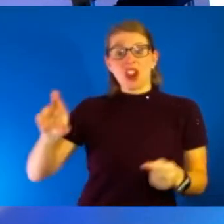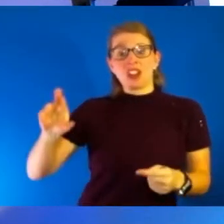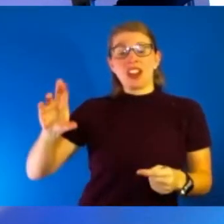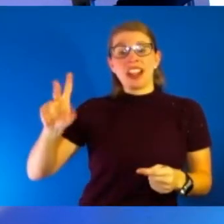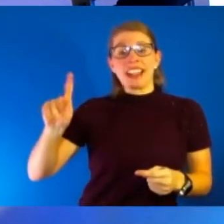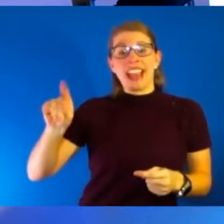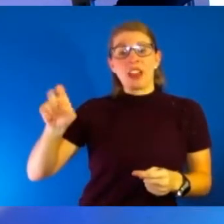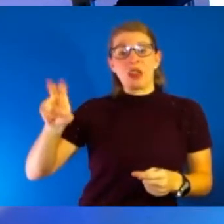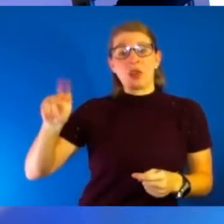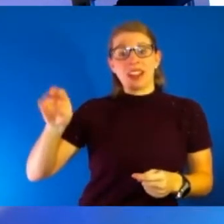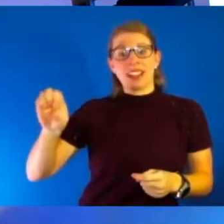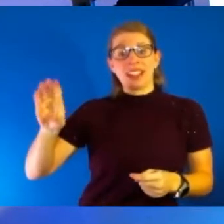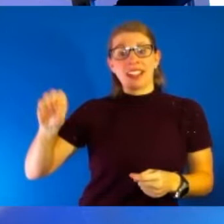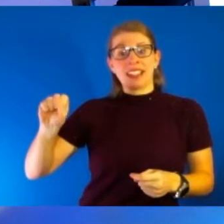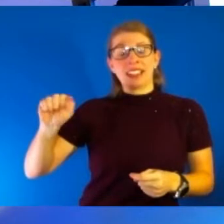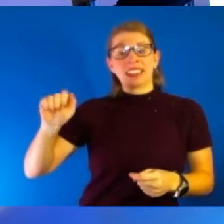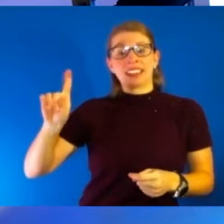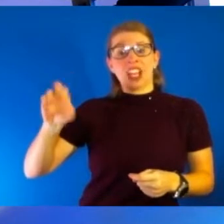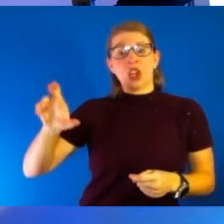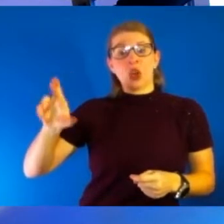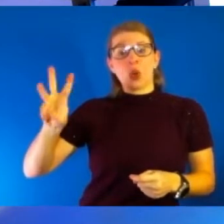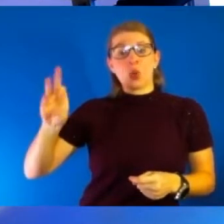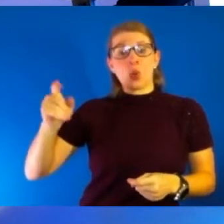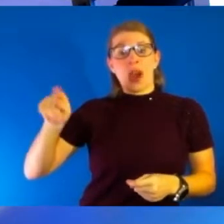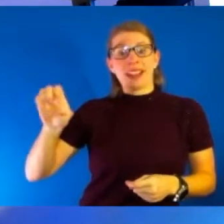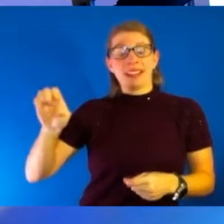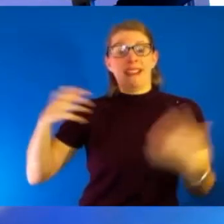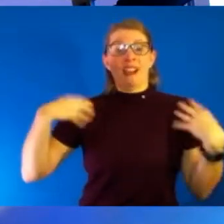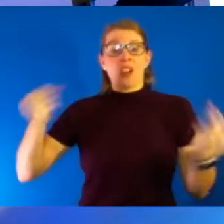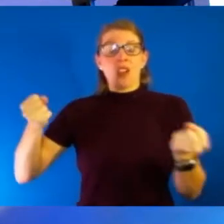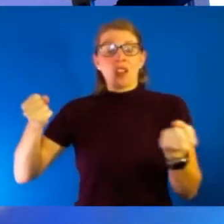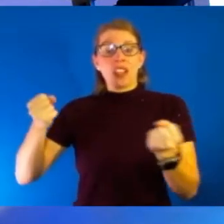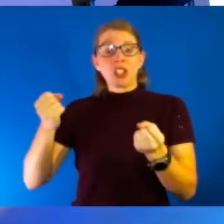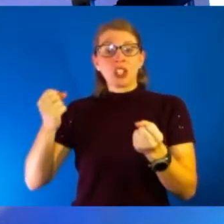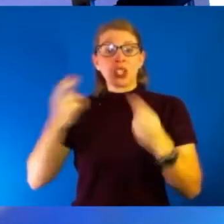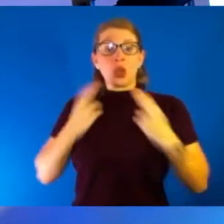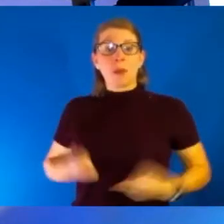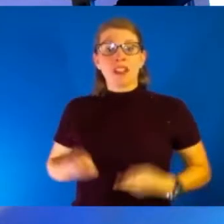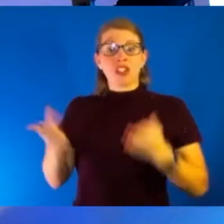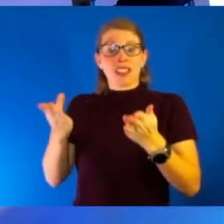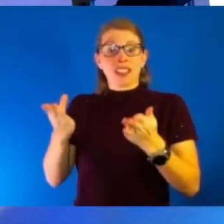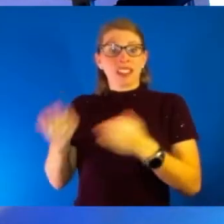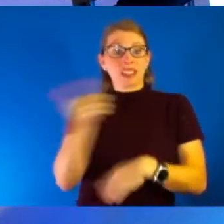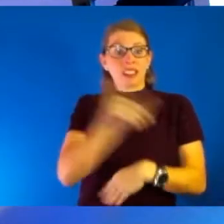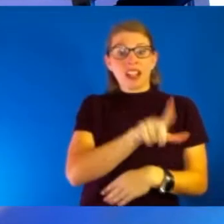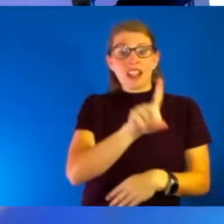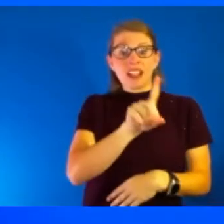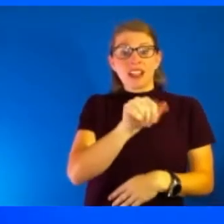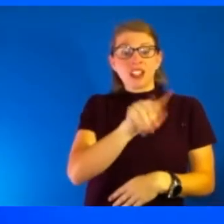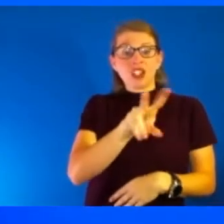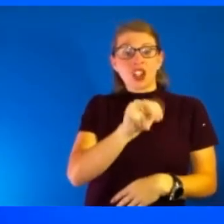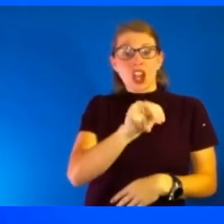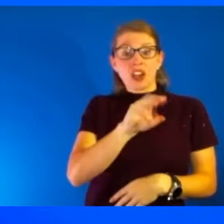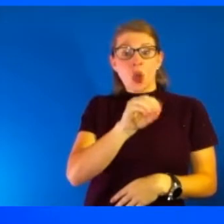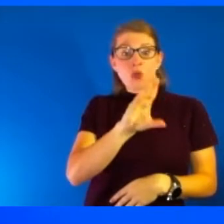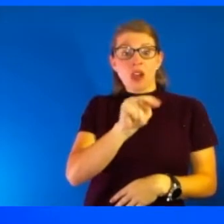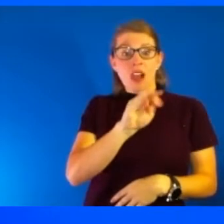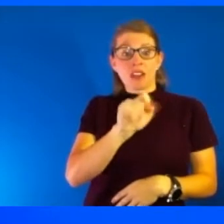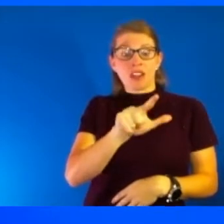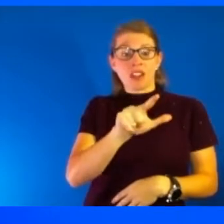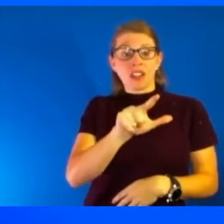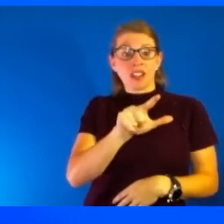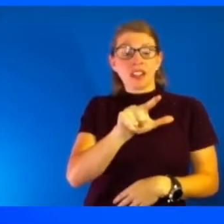Regional Administrator for Health and Human Services and Don O'Connell. Now this is a lot of words, folks, and I'm going to shorten it. The Assistant Secretary for